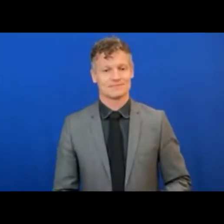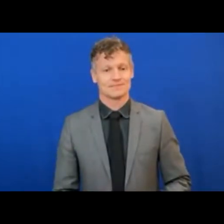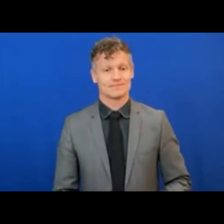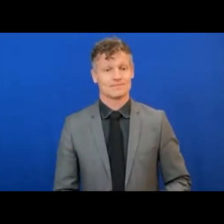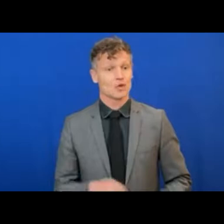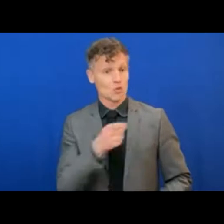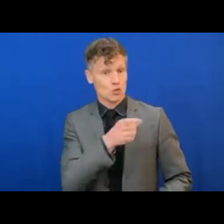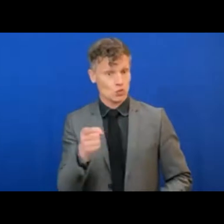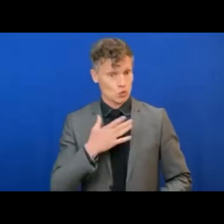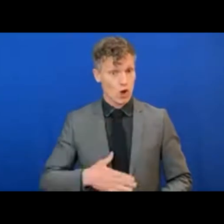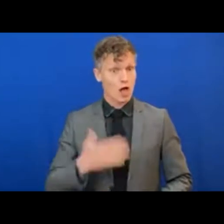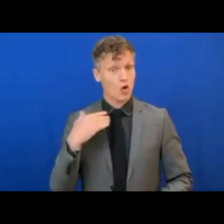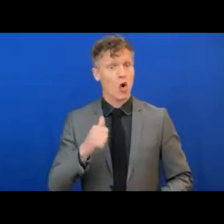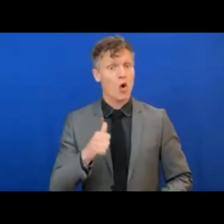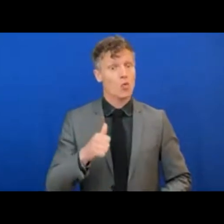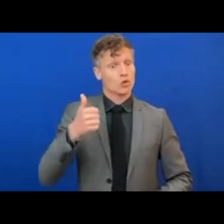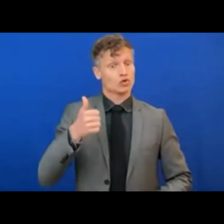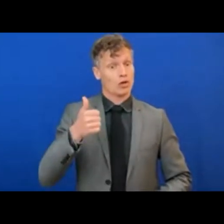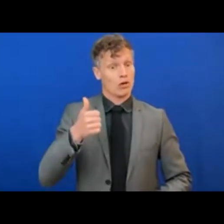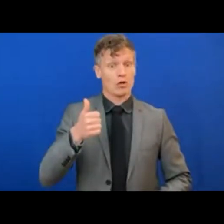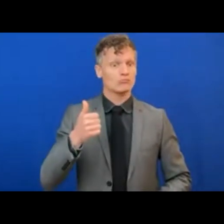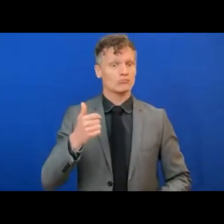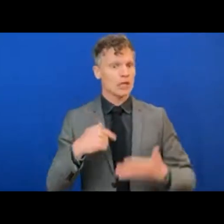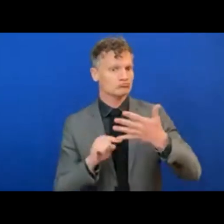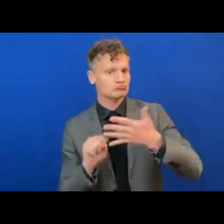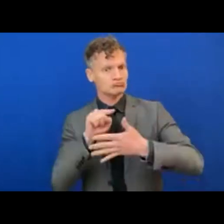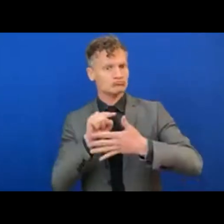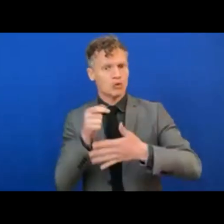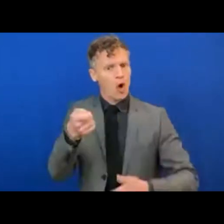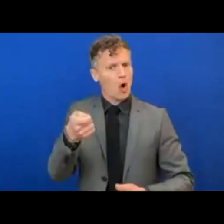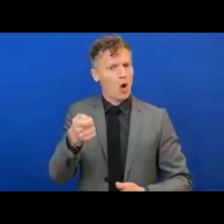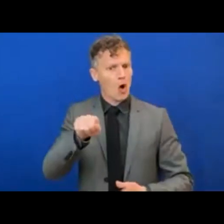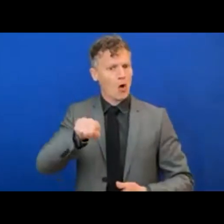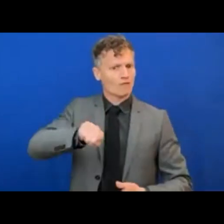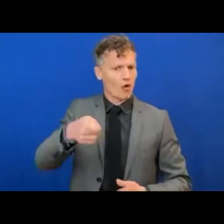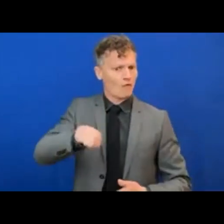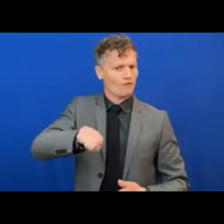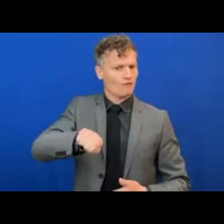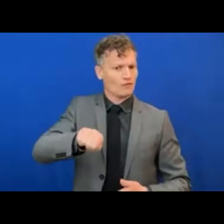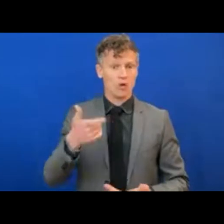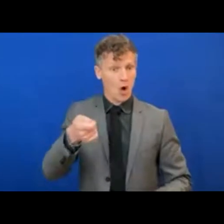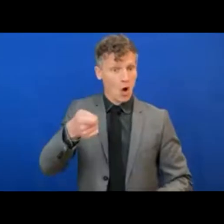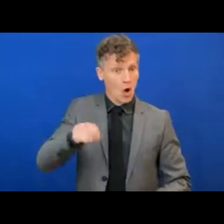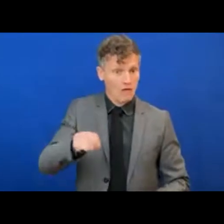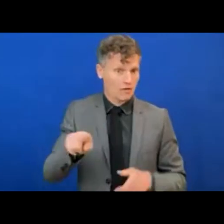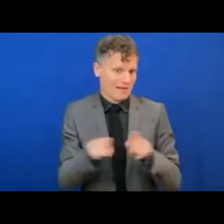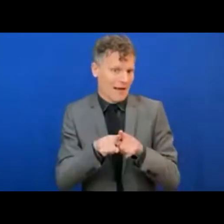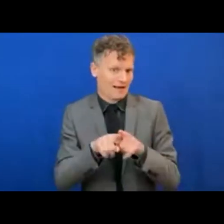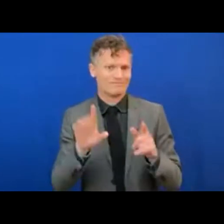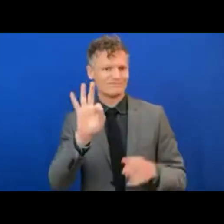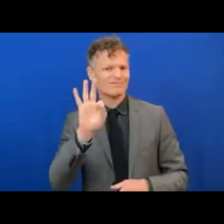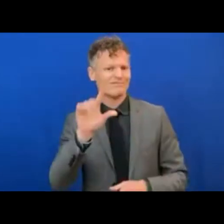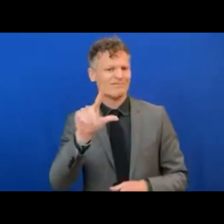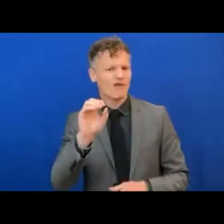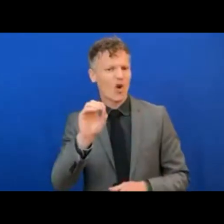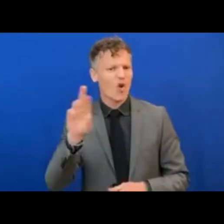original audio, you can select off in the interpretation menu. Off simply means floor, as if you were sitting in the room with the